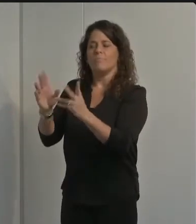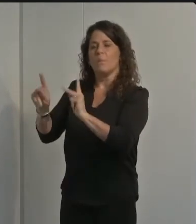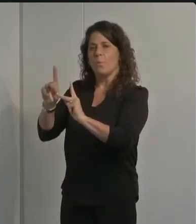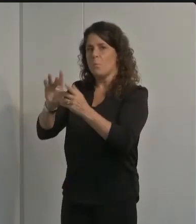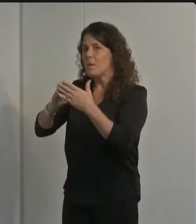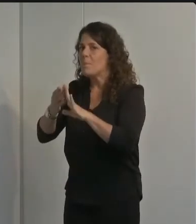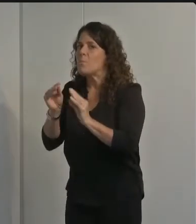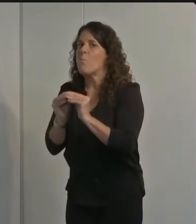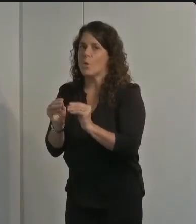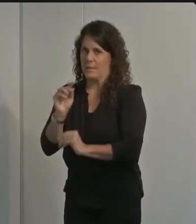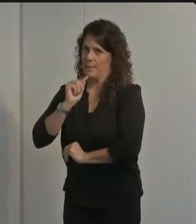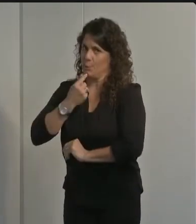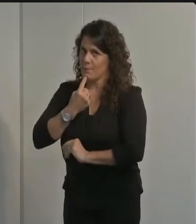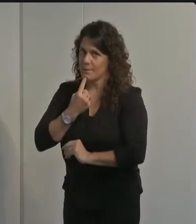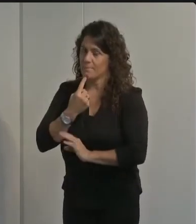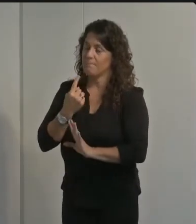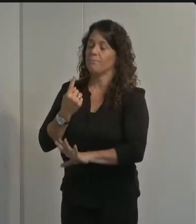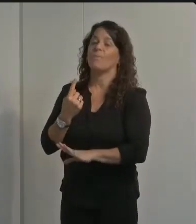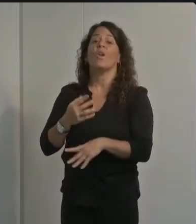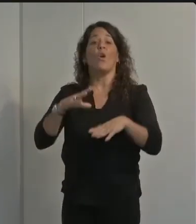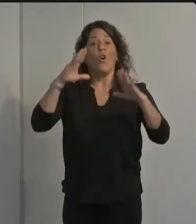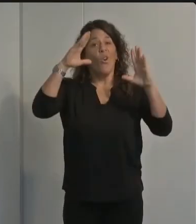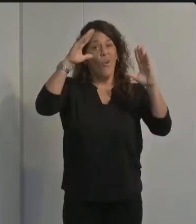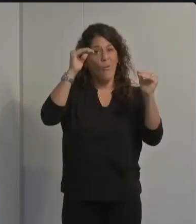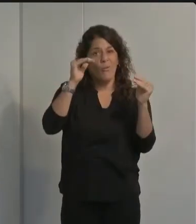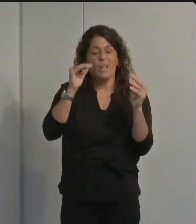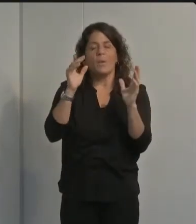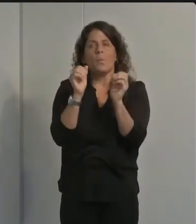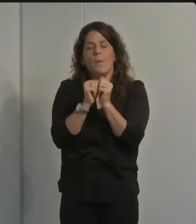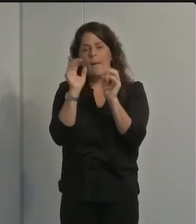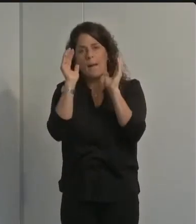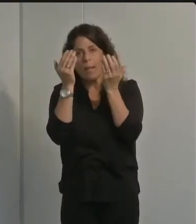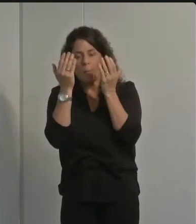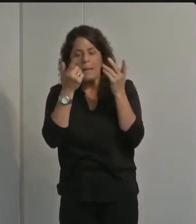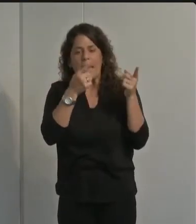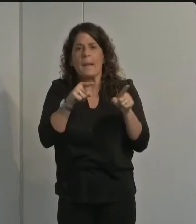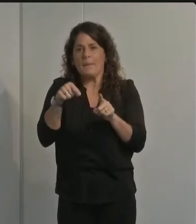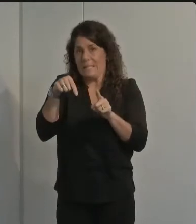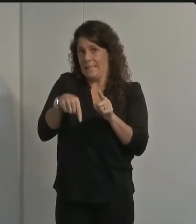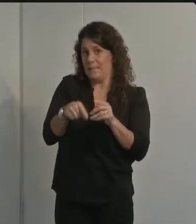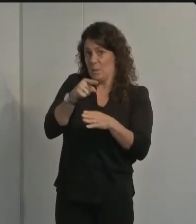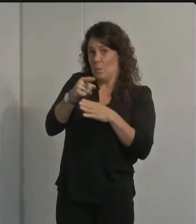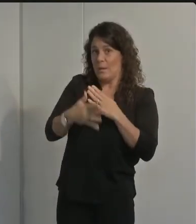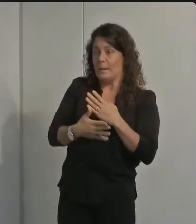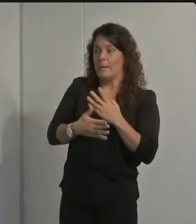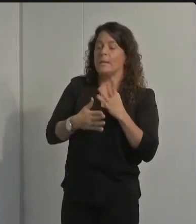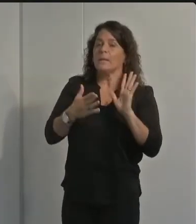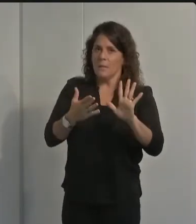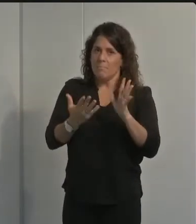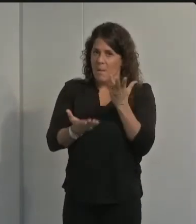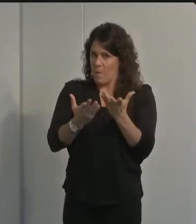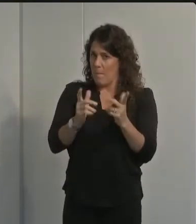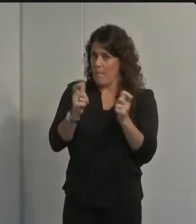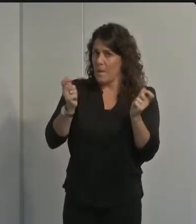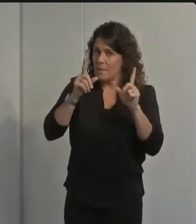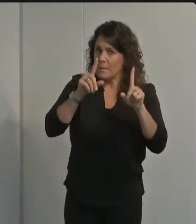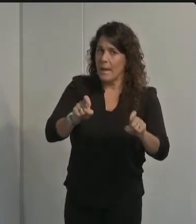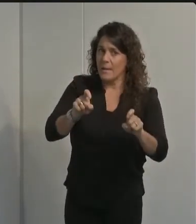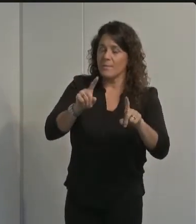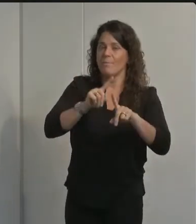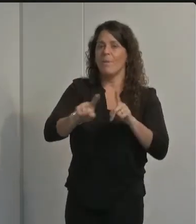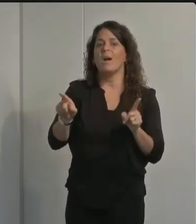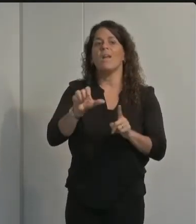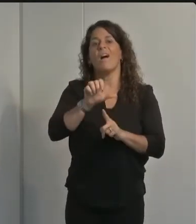so we're hopeful you know halloween's a big test it traditionally has been a challenge in isla vista but there's a lot of programming alternative